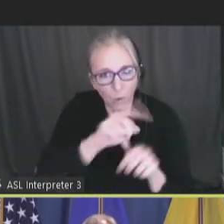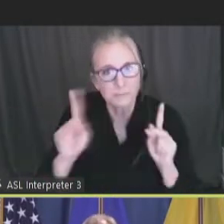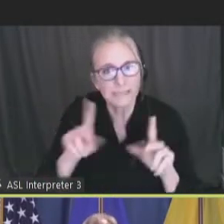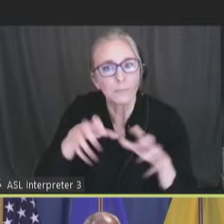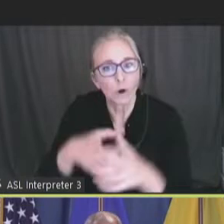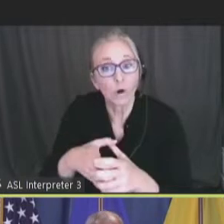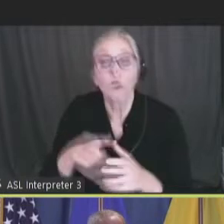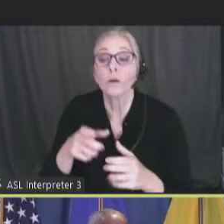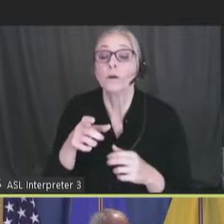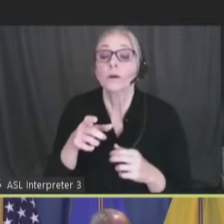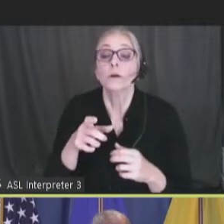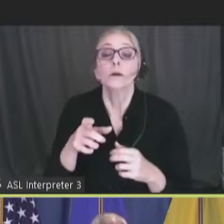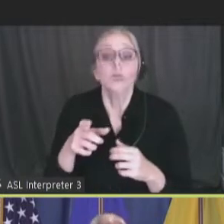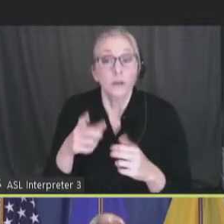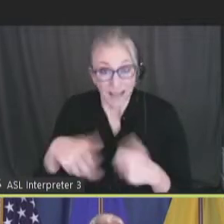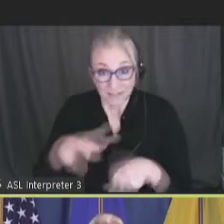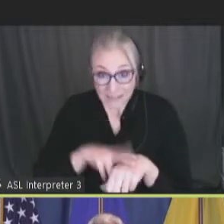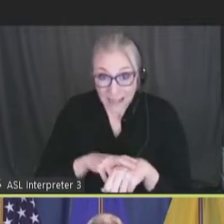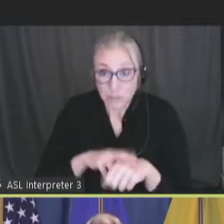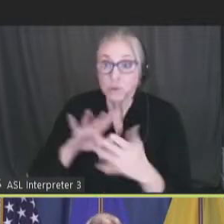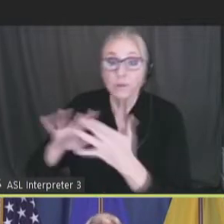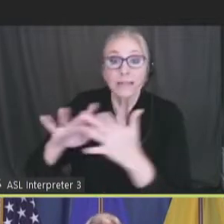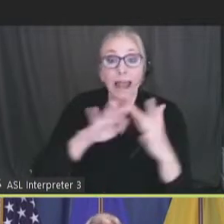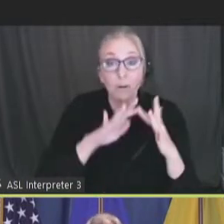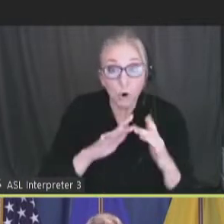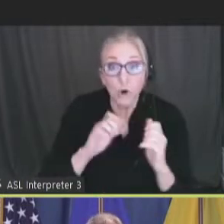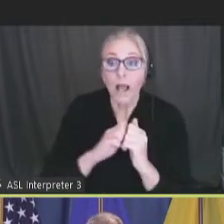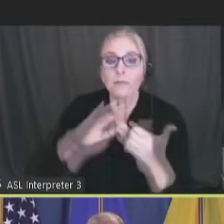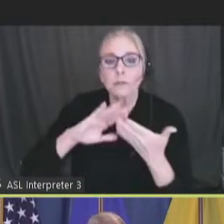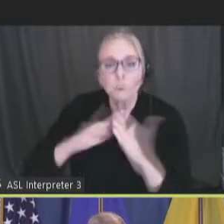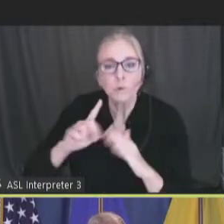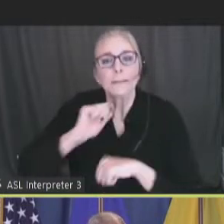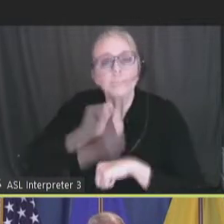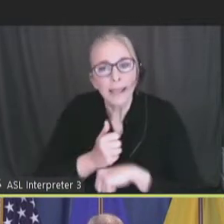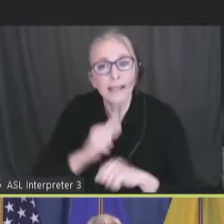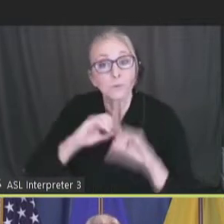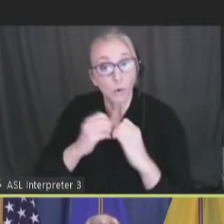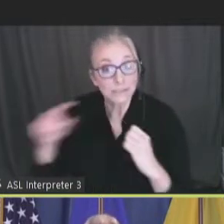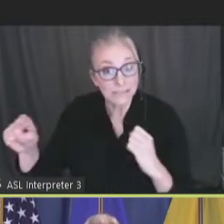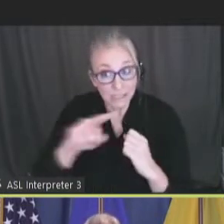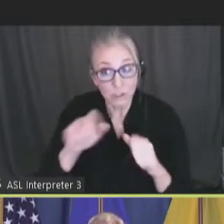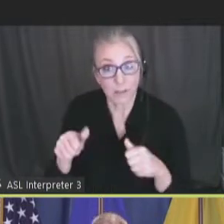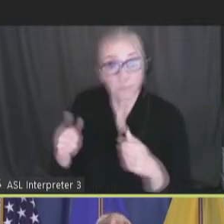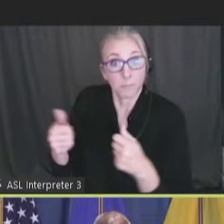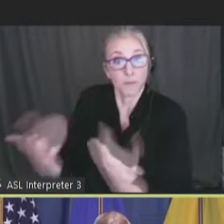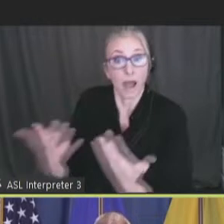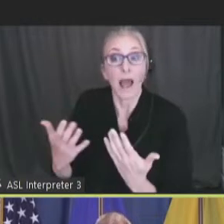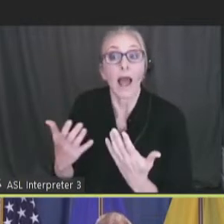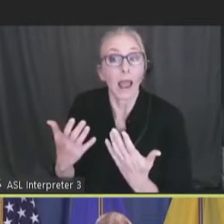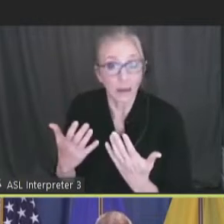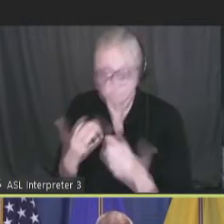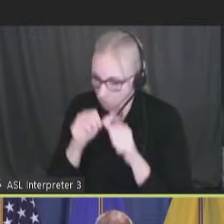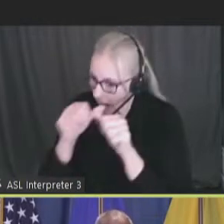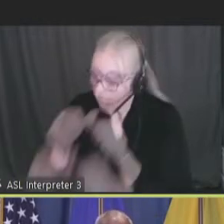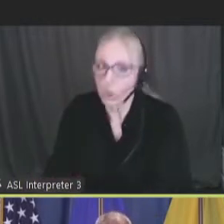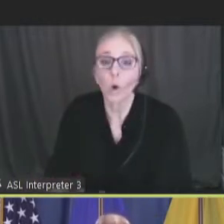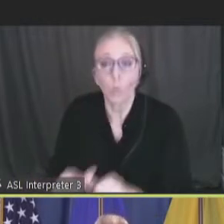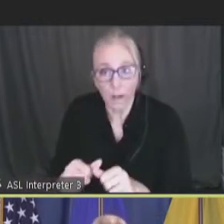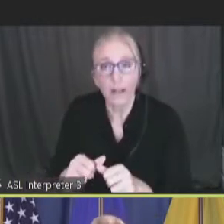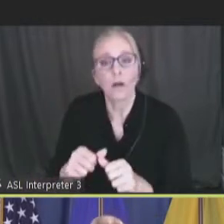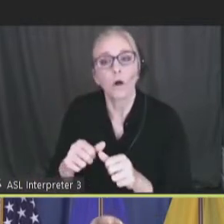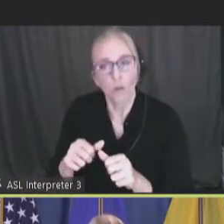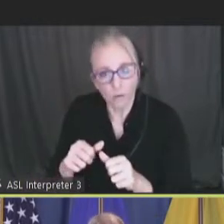fact that we had a national network of community-based organizations who provide, on an ongoing basis, the social